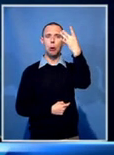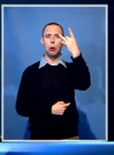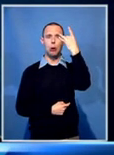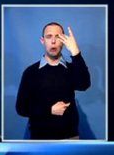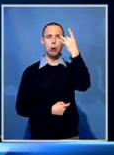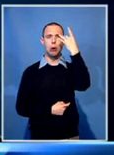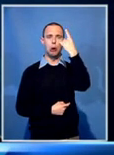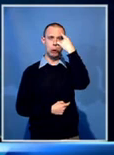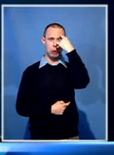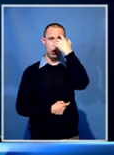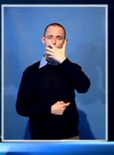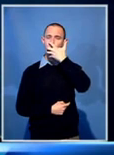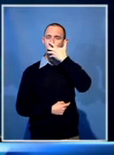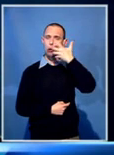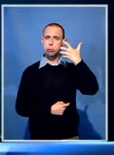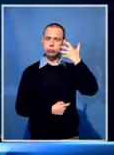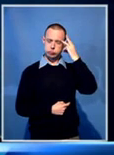hot.